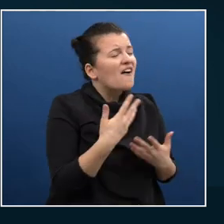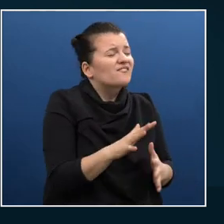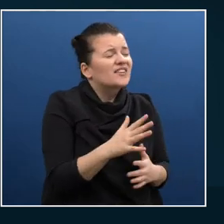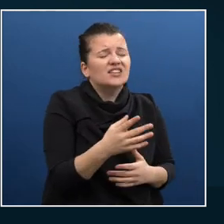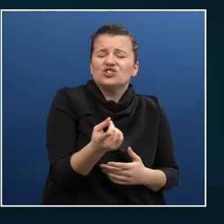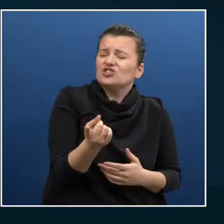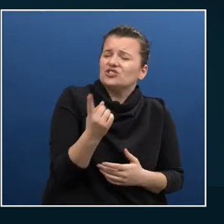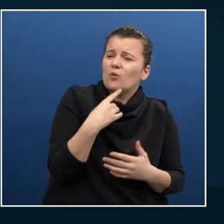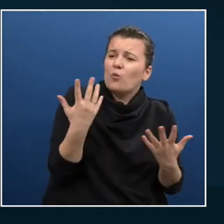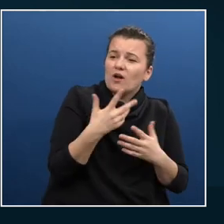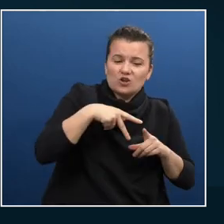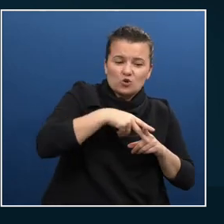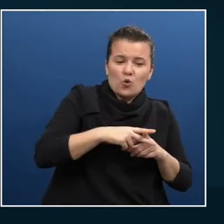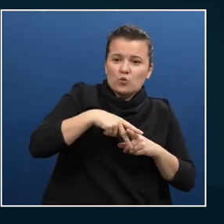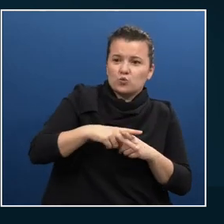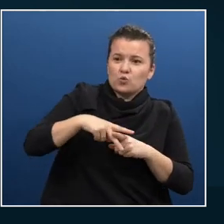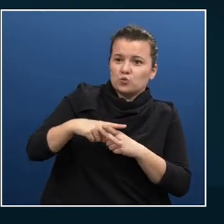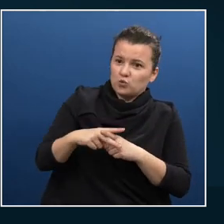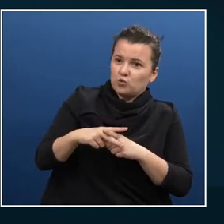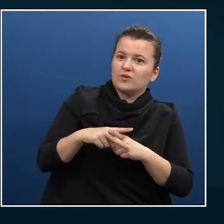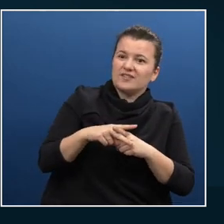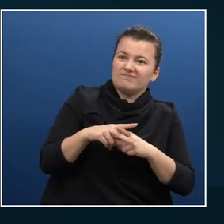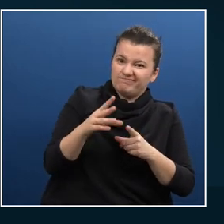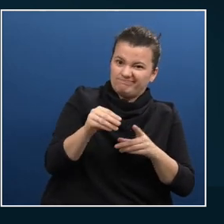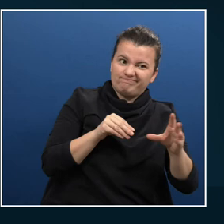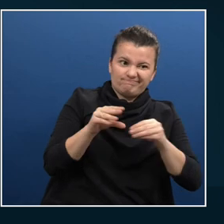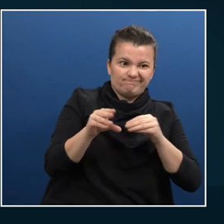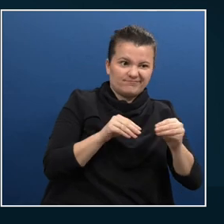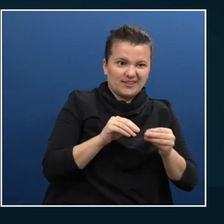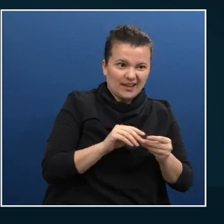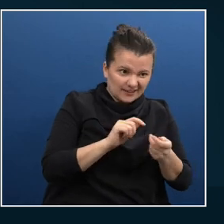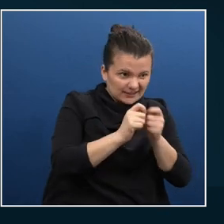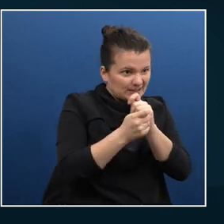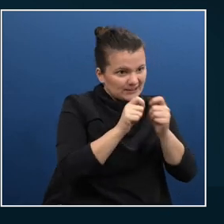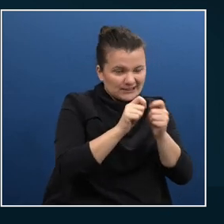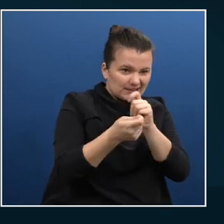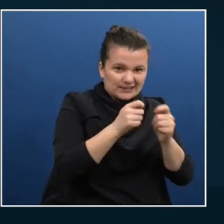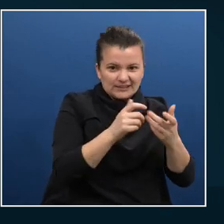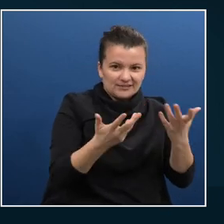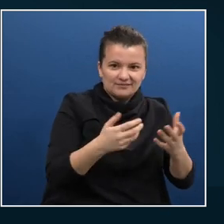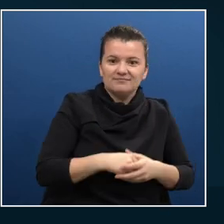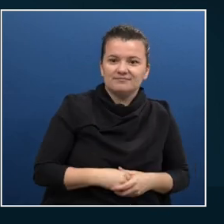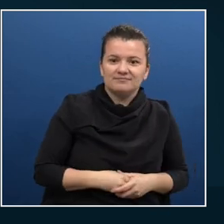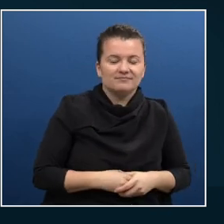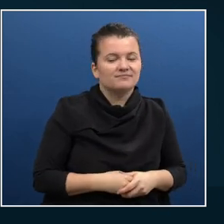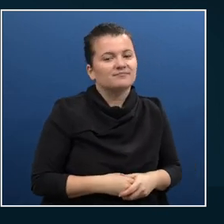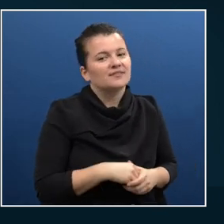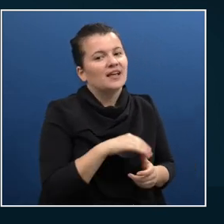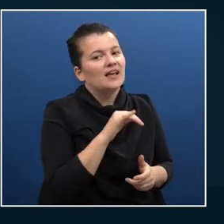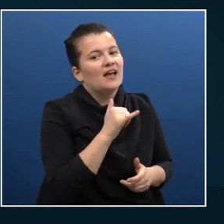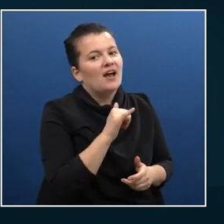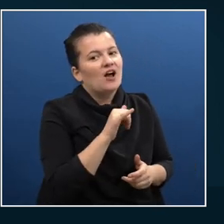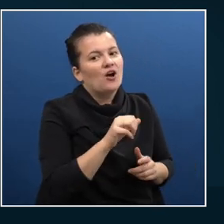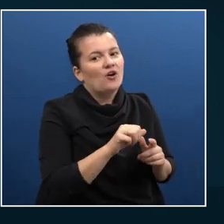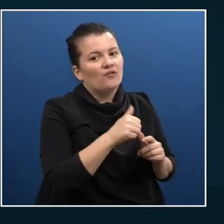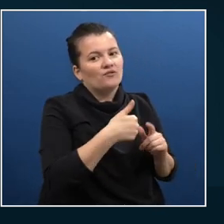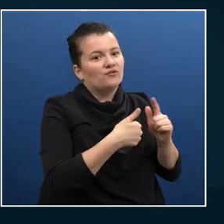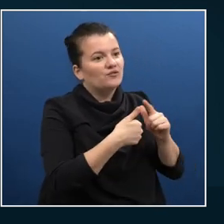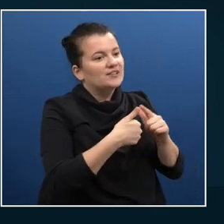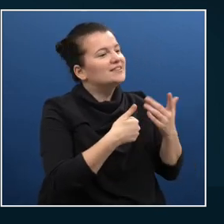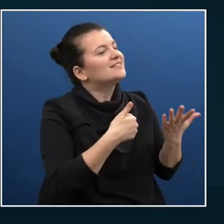you showed us. You showed us the demo and just start using them and fix those issues. remember in the beginning I said to you, learn from diversity?